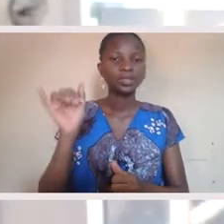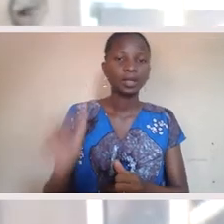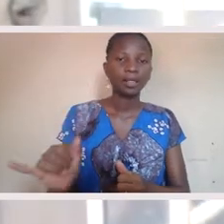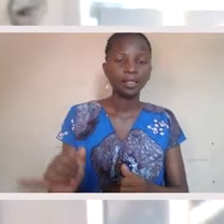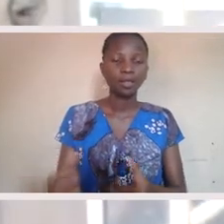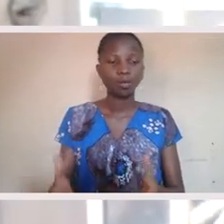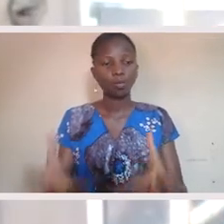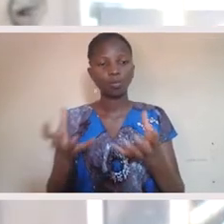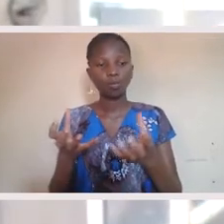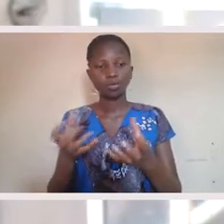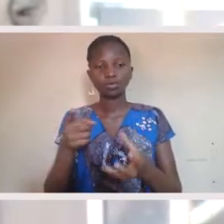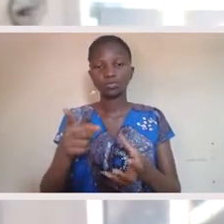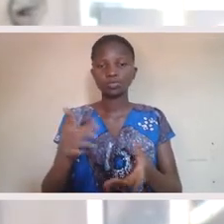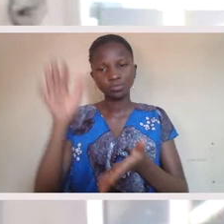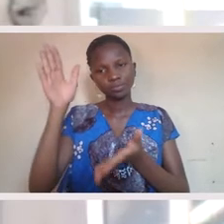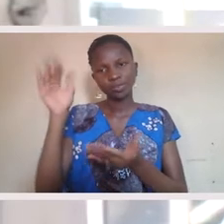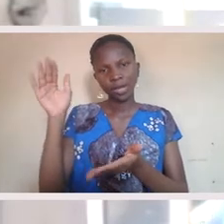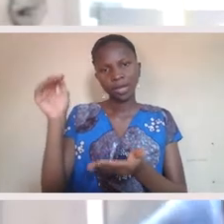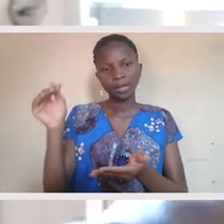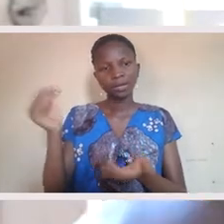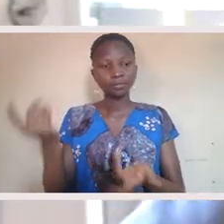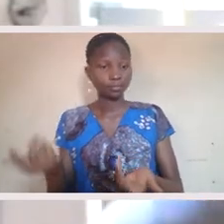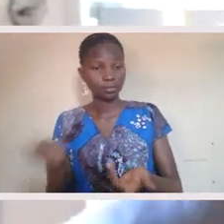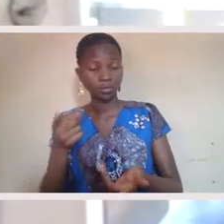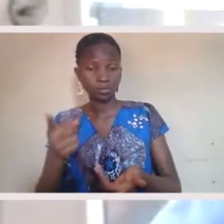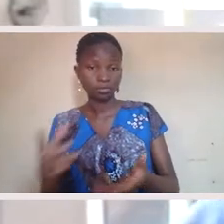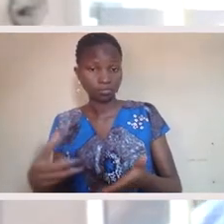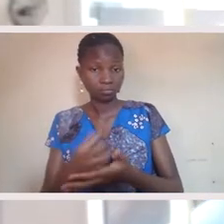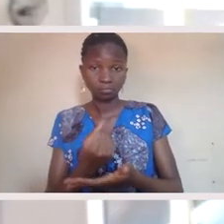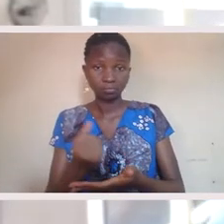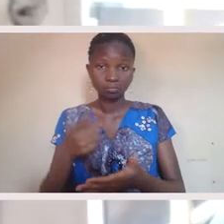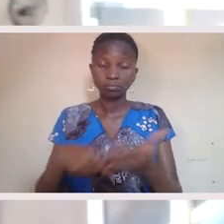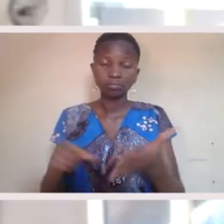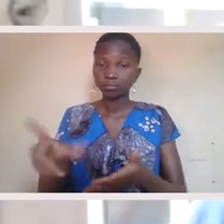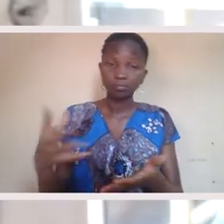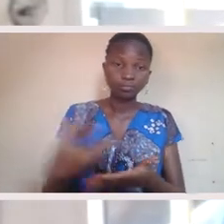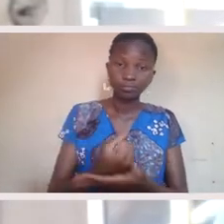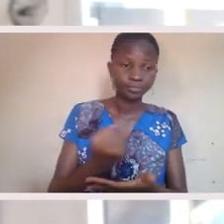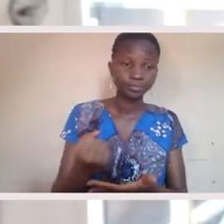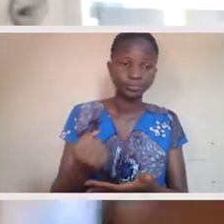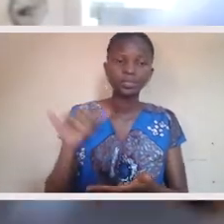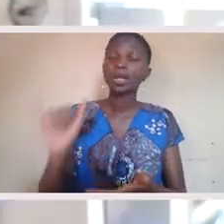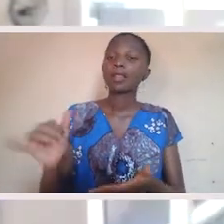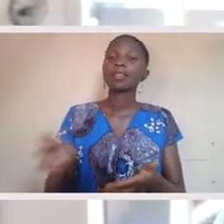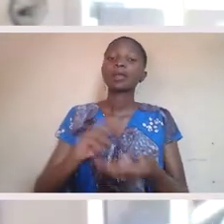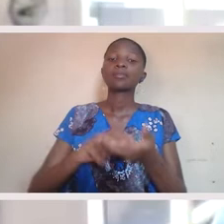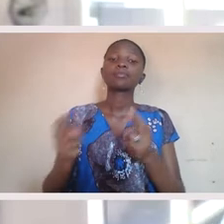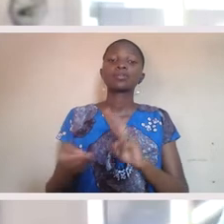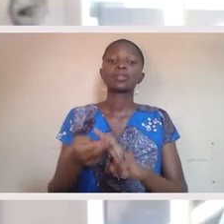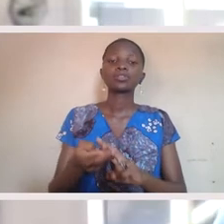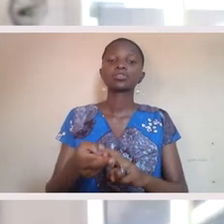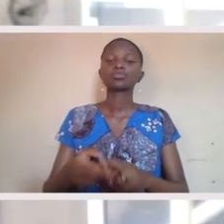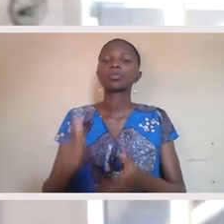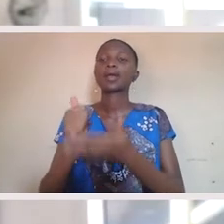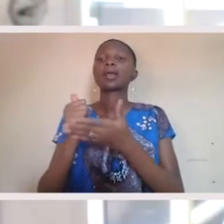relationship, which requires that there's no expectation going in. You're going to get what you get. That is